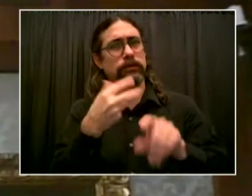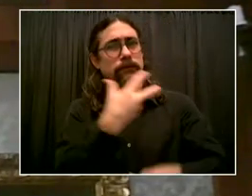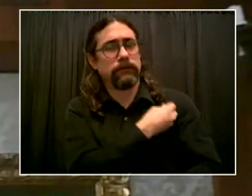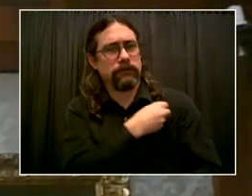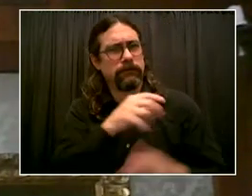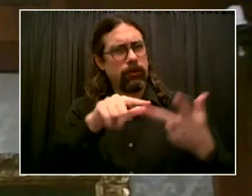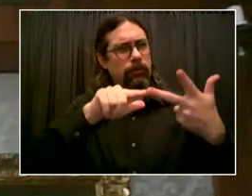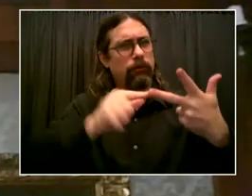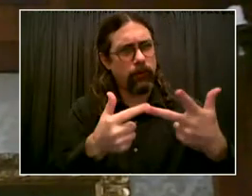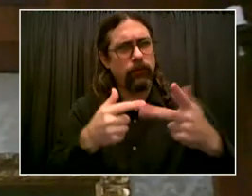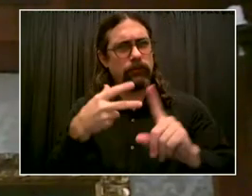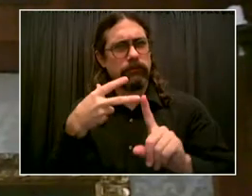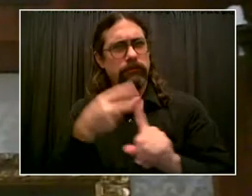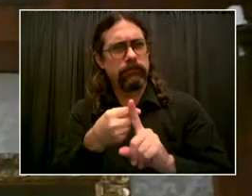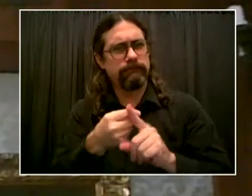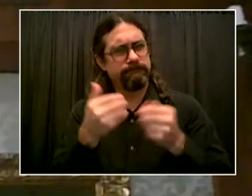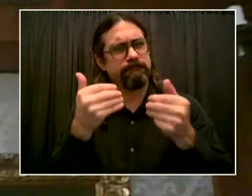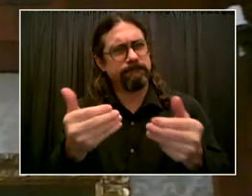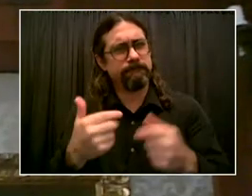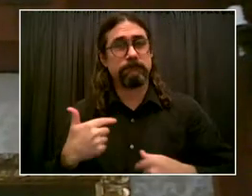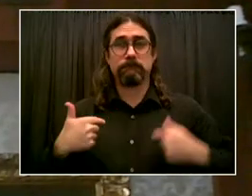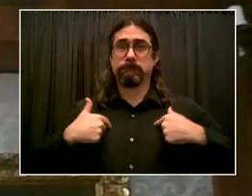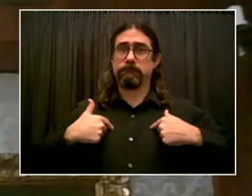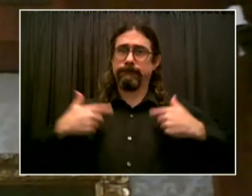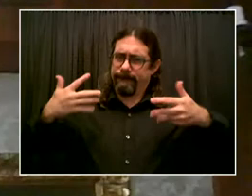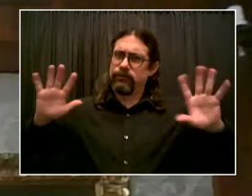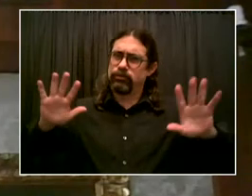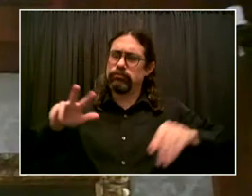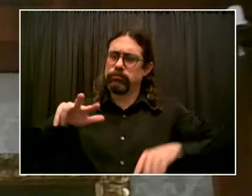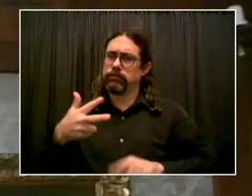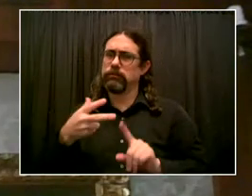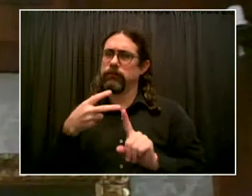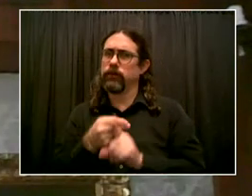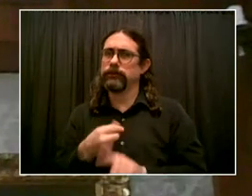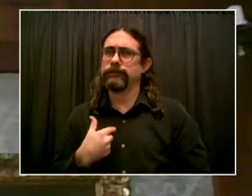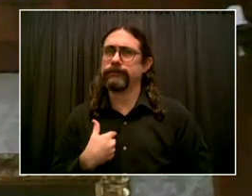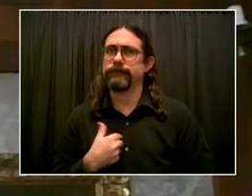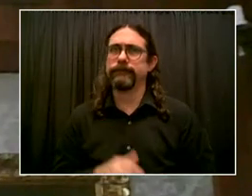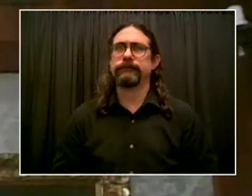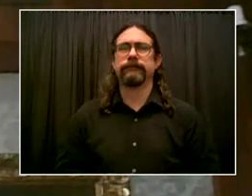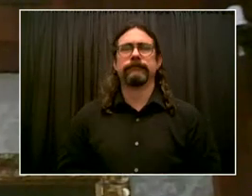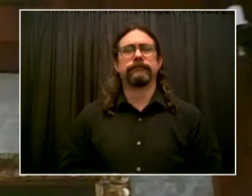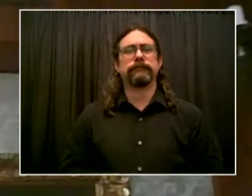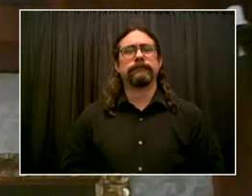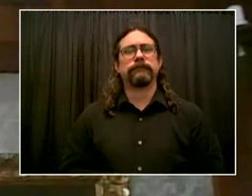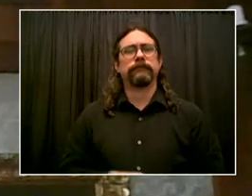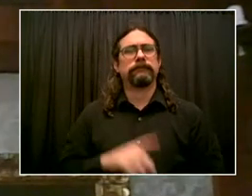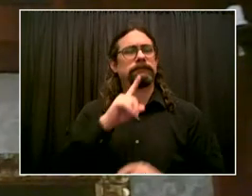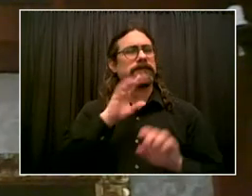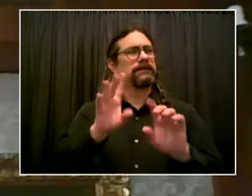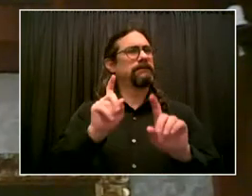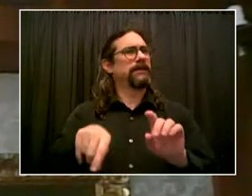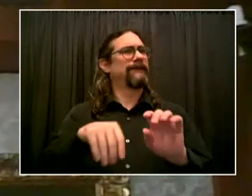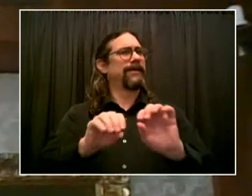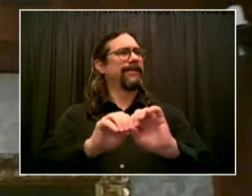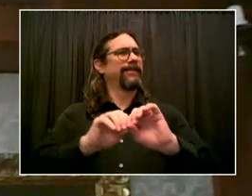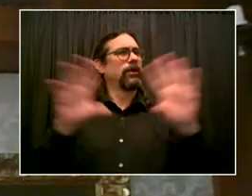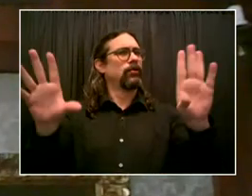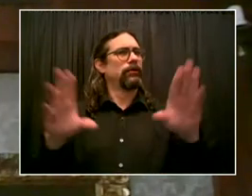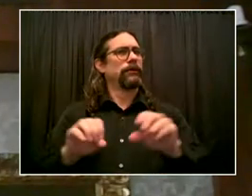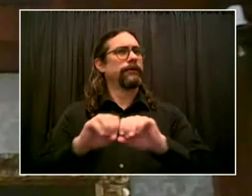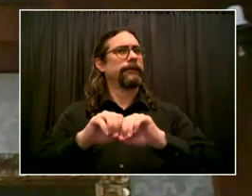send a clear message. Anyone that believes we're going to play off a different playbook under the next administration of not